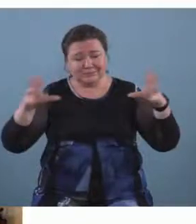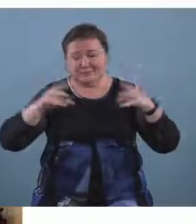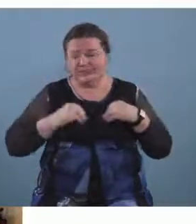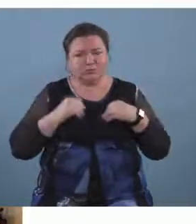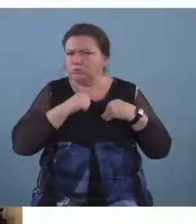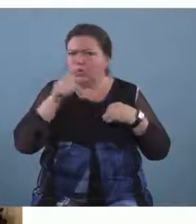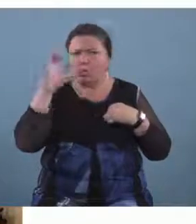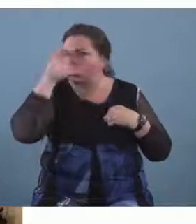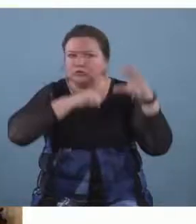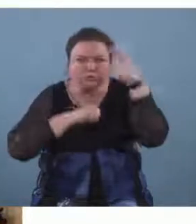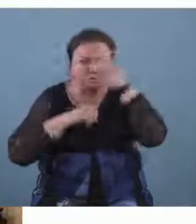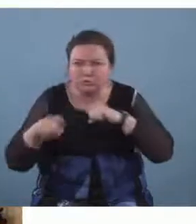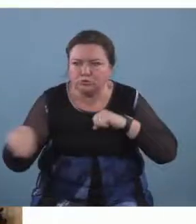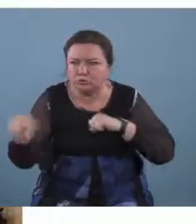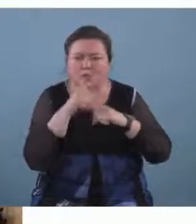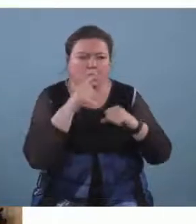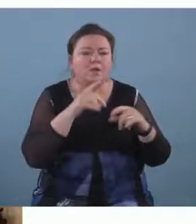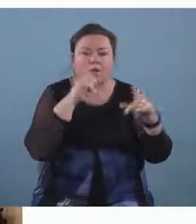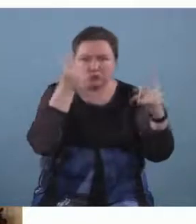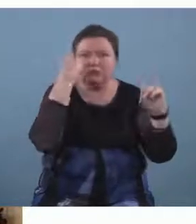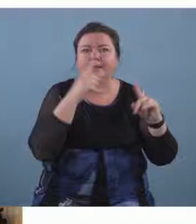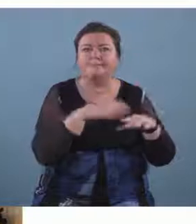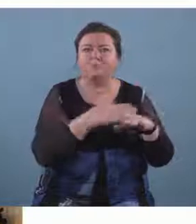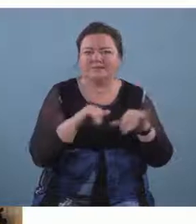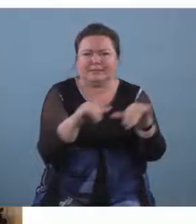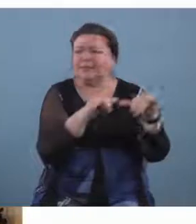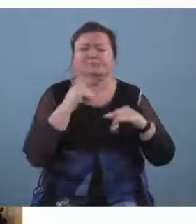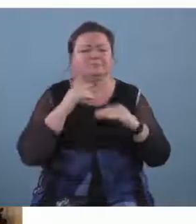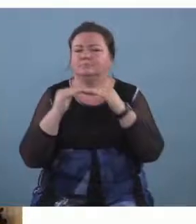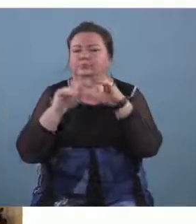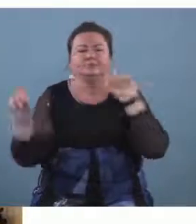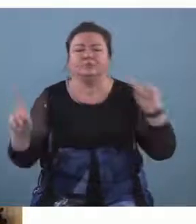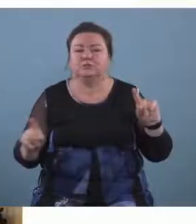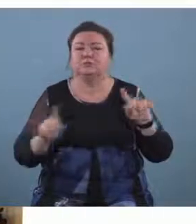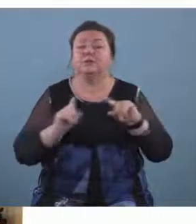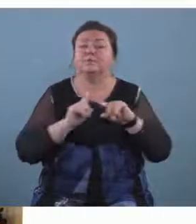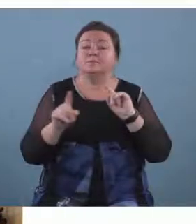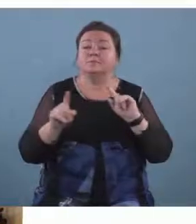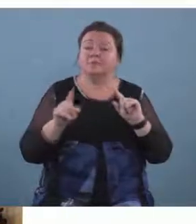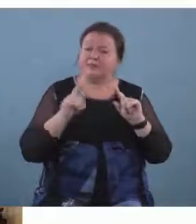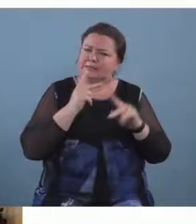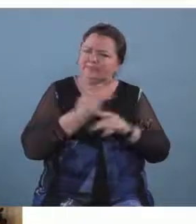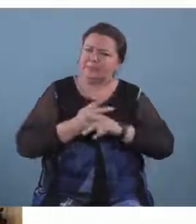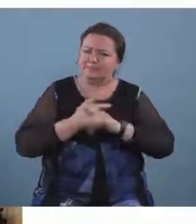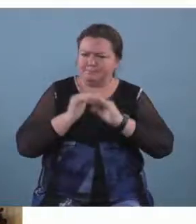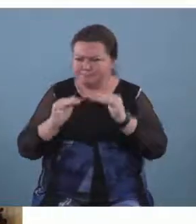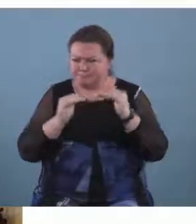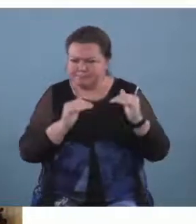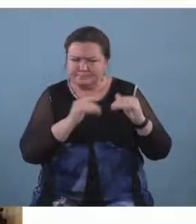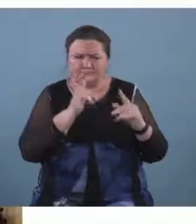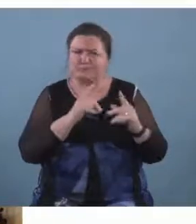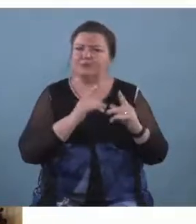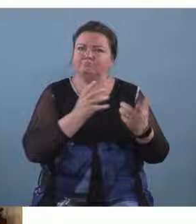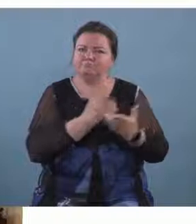is going to access music in the same way um which is why keeping very practical um um it's